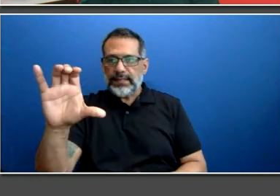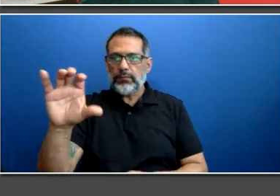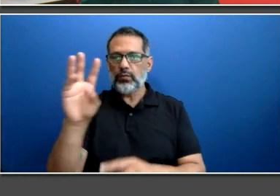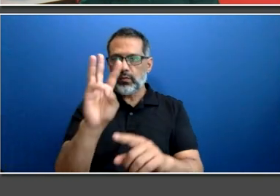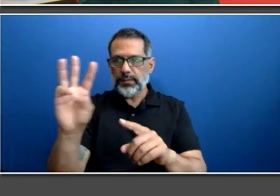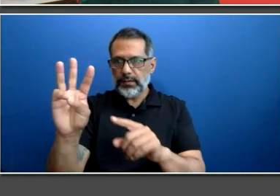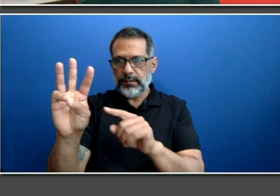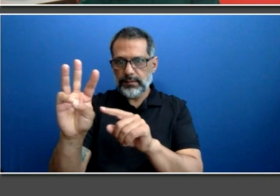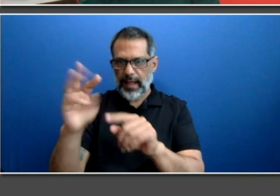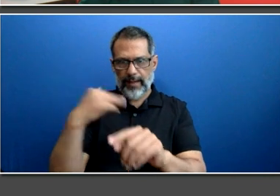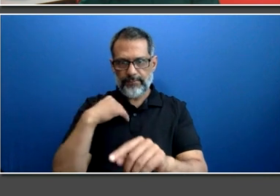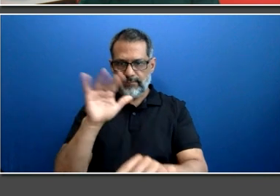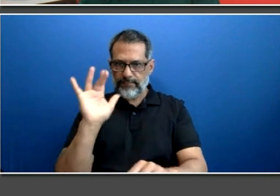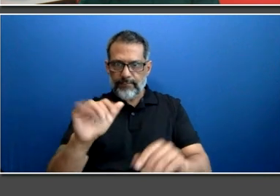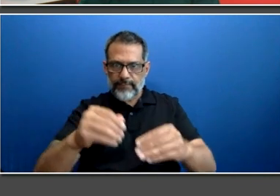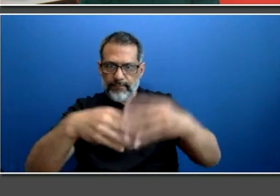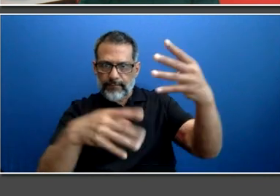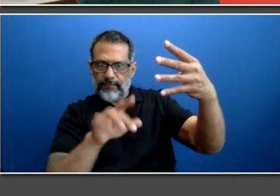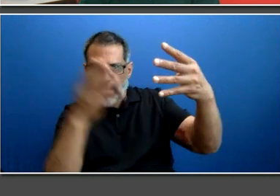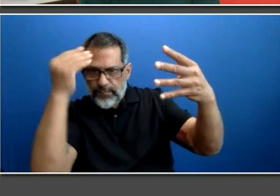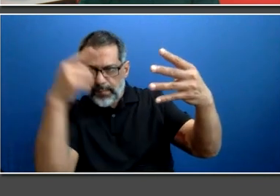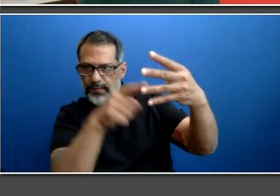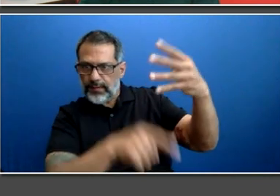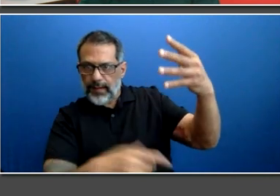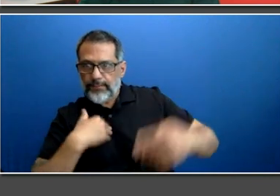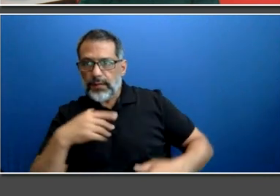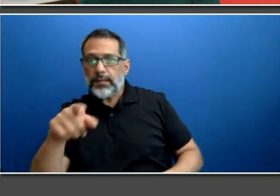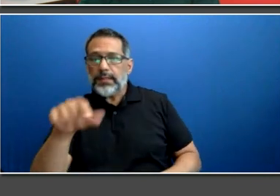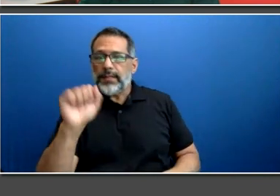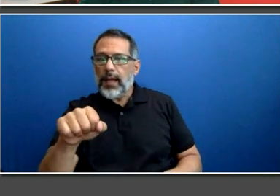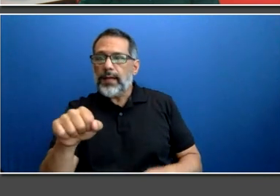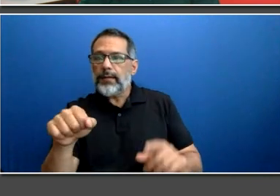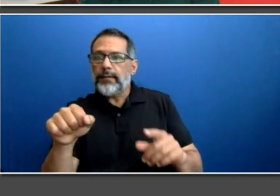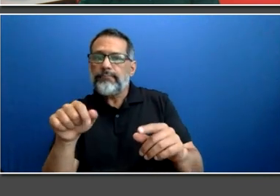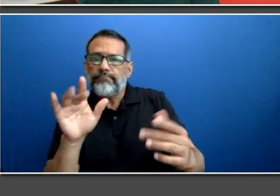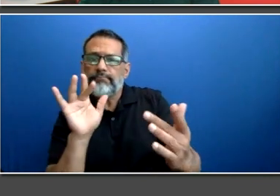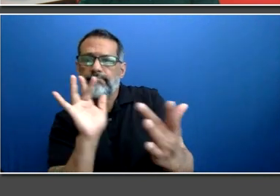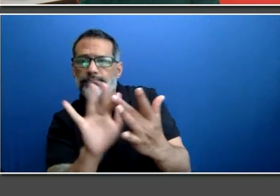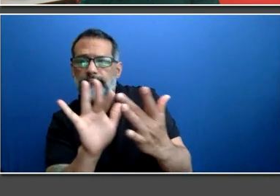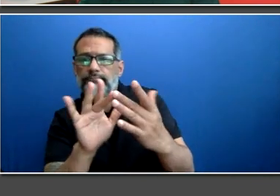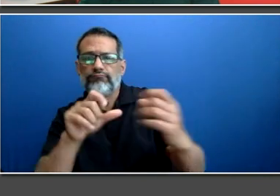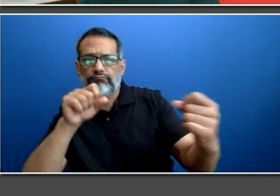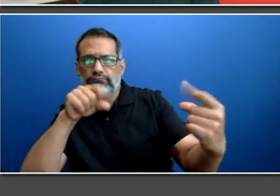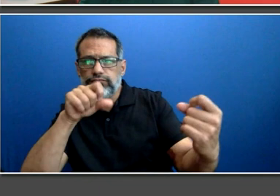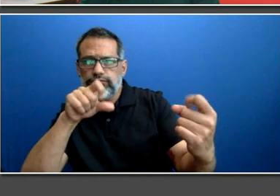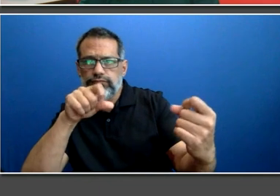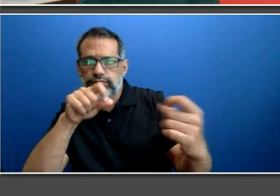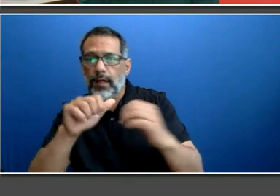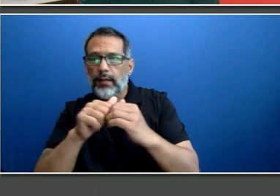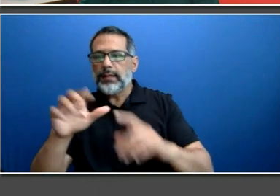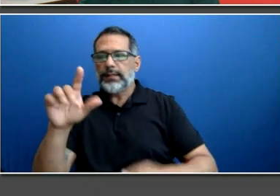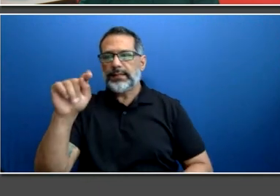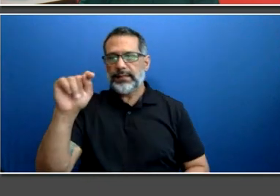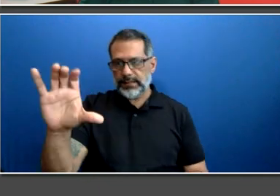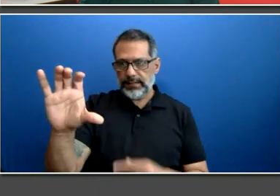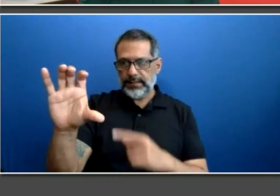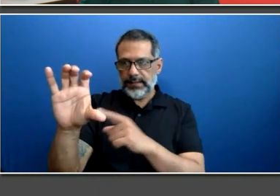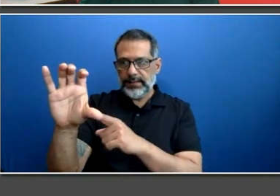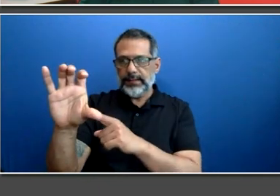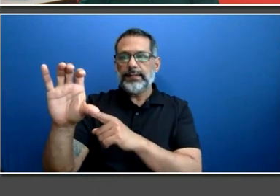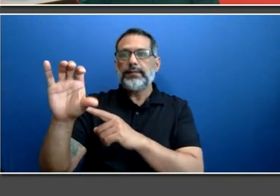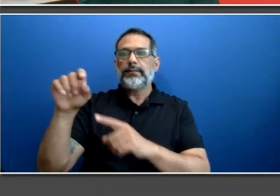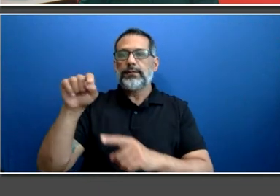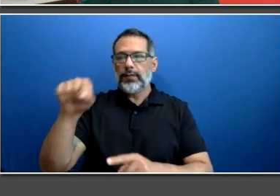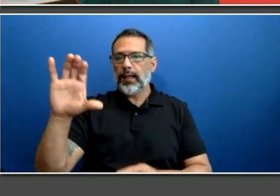TTC. First, you can visit ttc.ca slash jobs to create a profile and search for